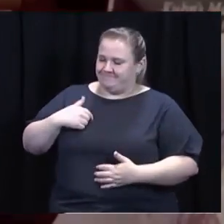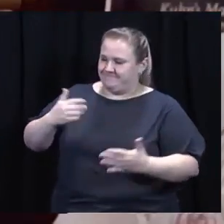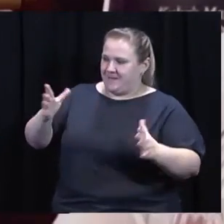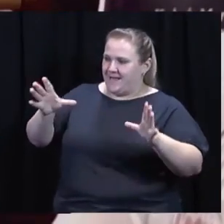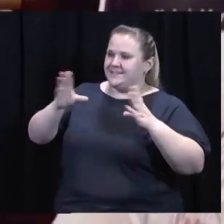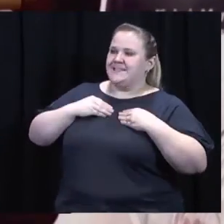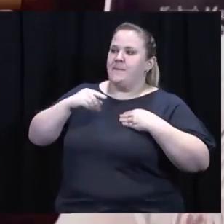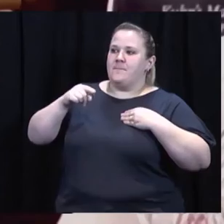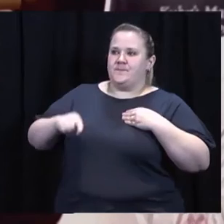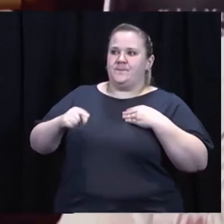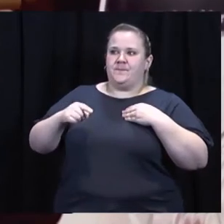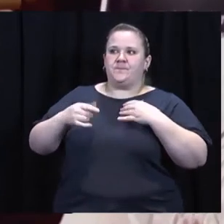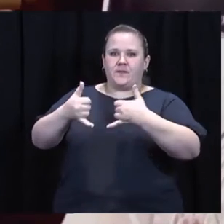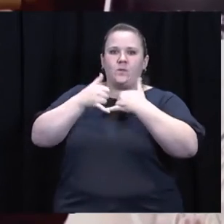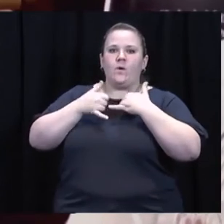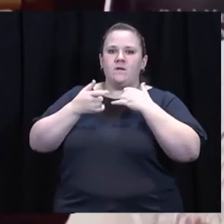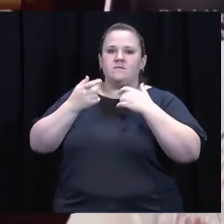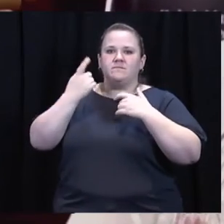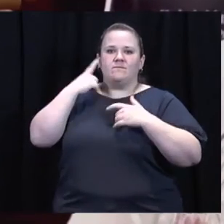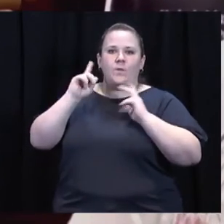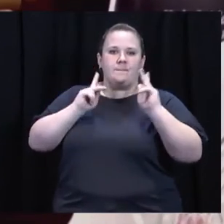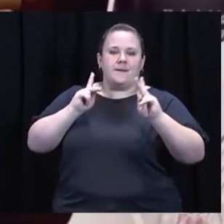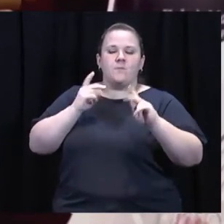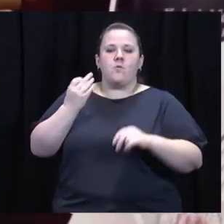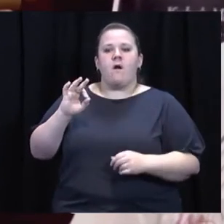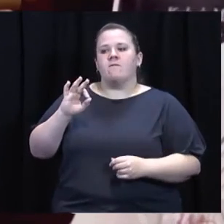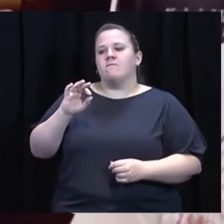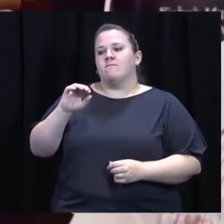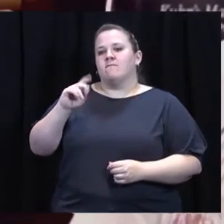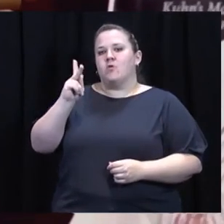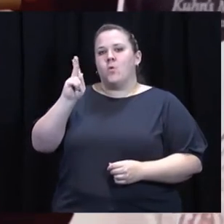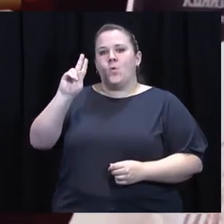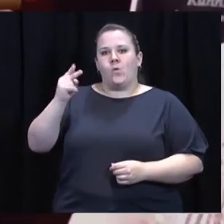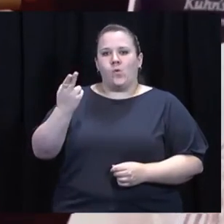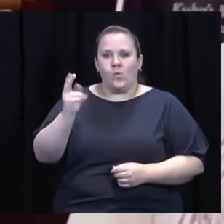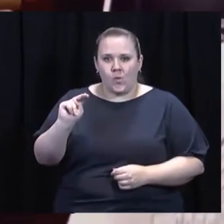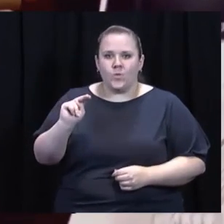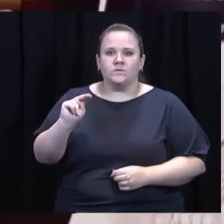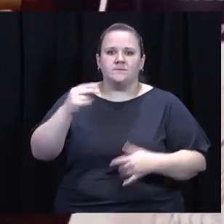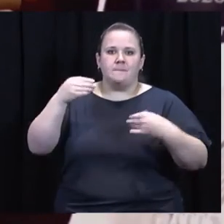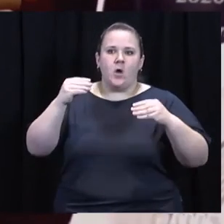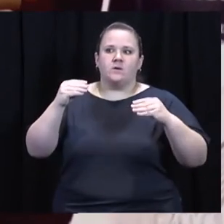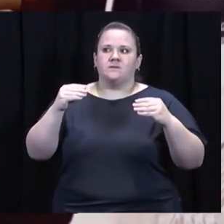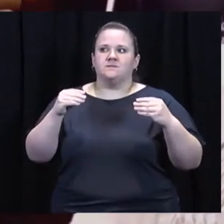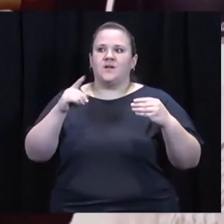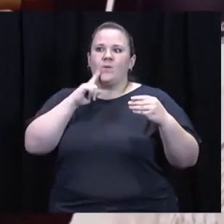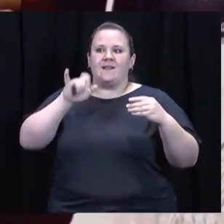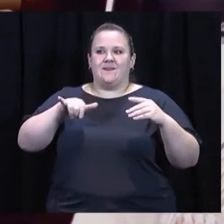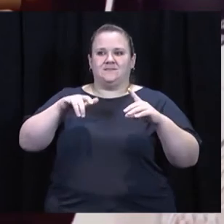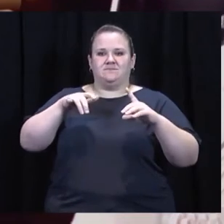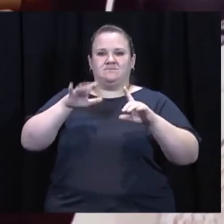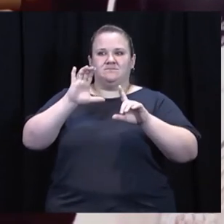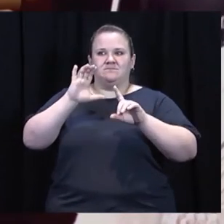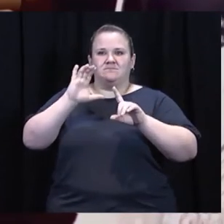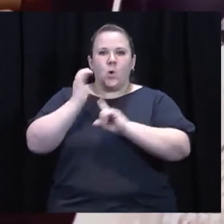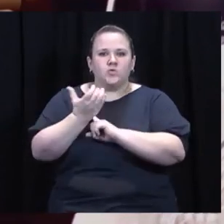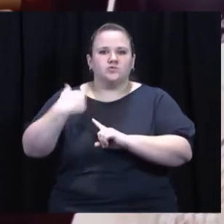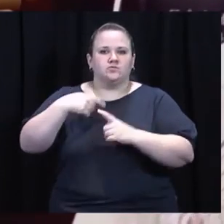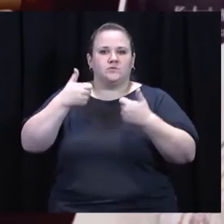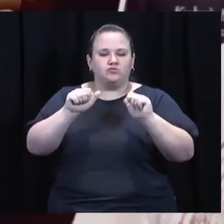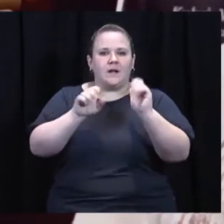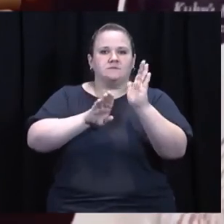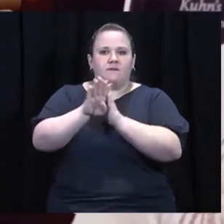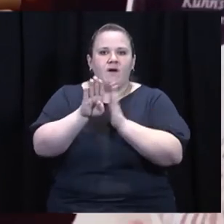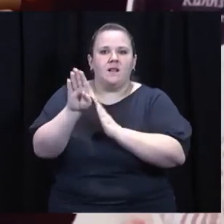I accept this award on behalf of Coons Markets and the people of Coons Markets more so than myself individually because it's a culture that we've